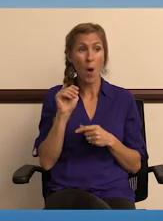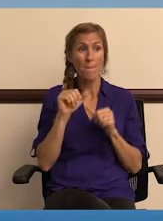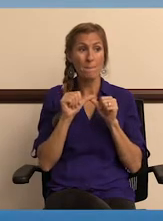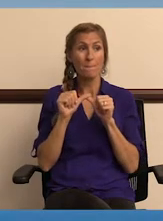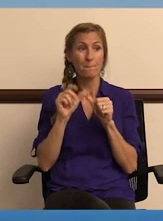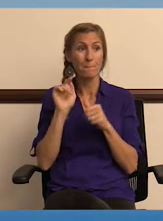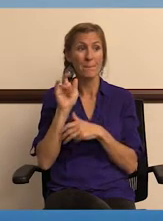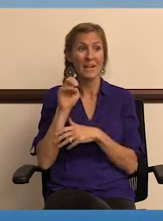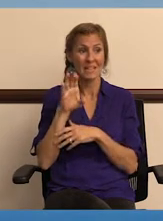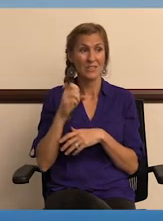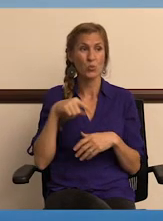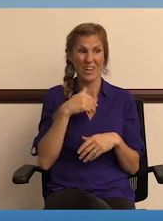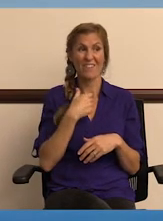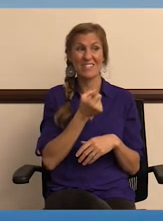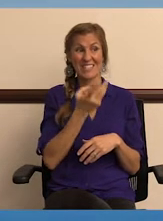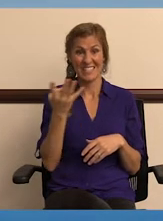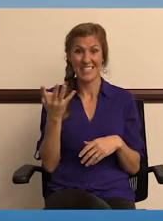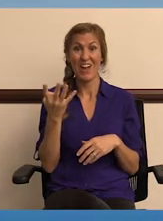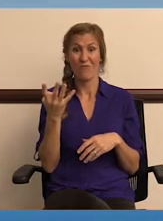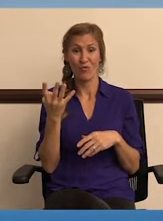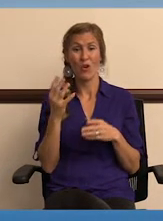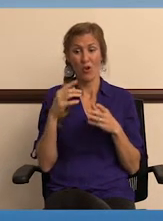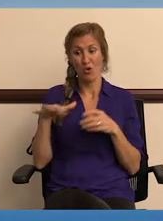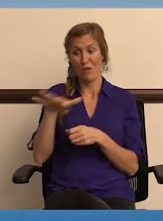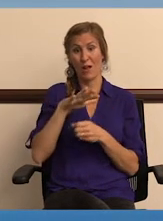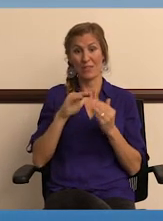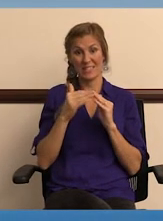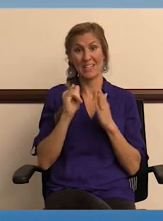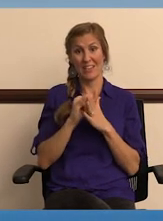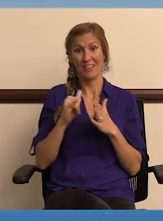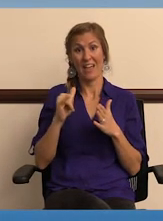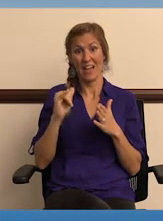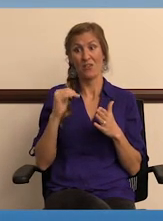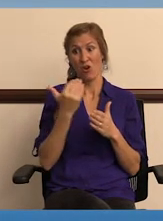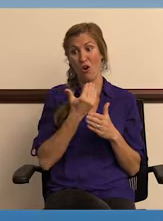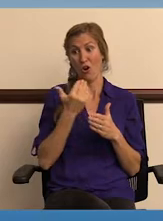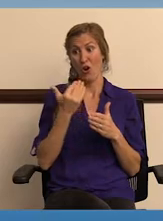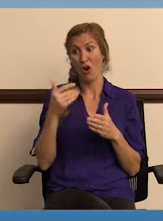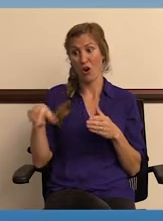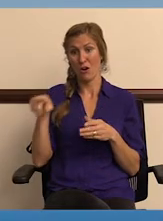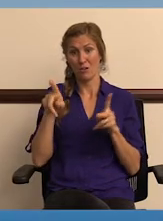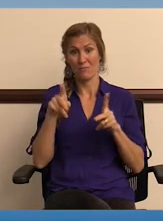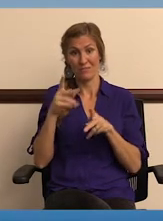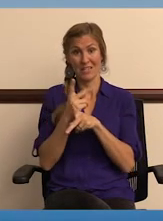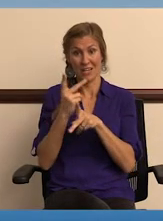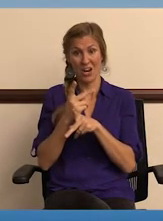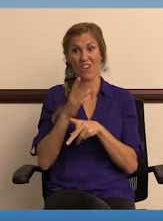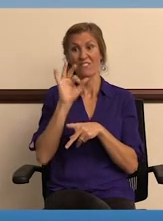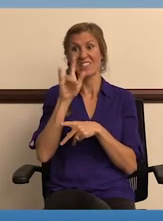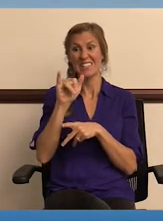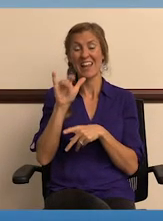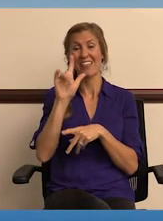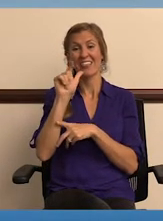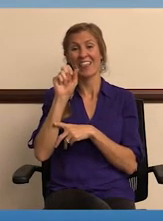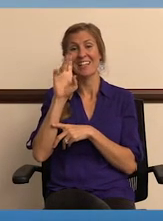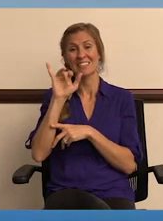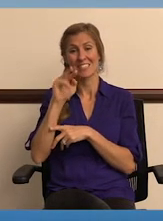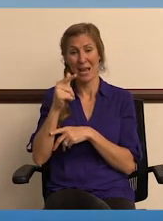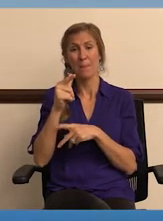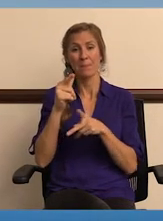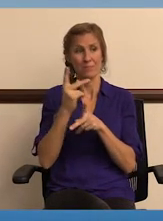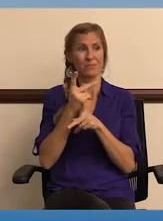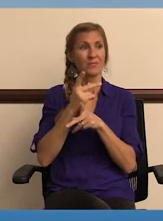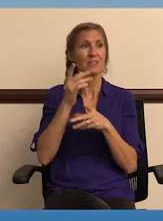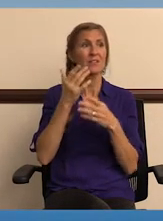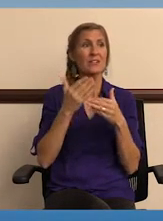And, you know, we have several throughout the city that our streets guys take care of, and also our facility landscape folks take